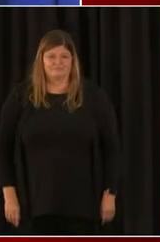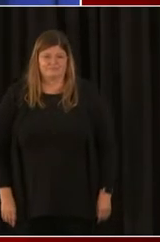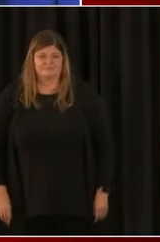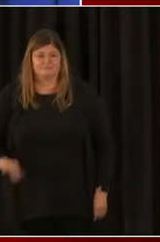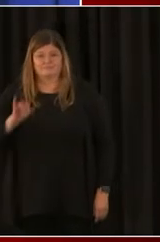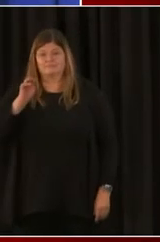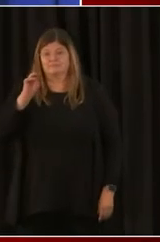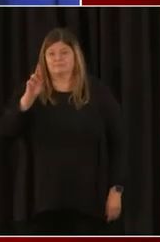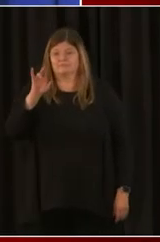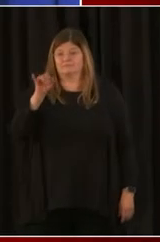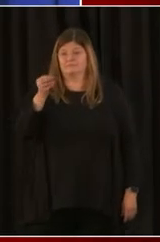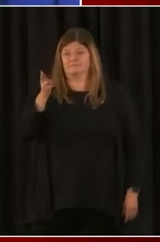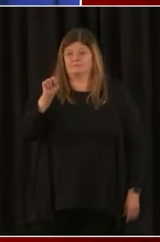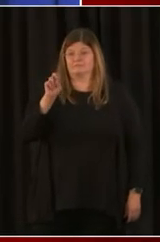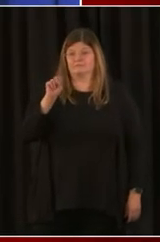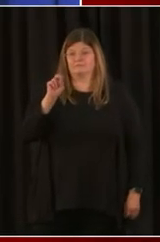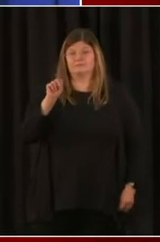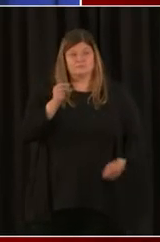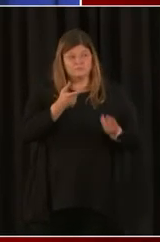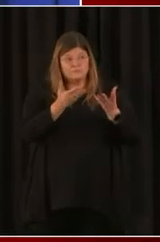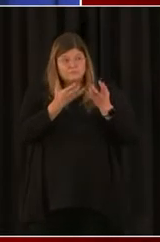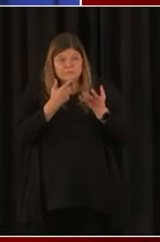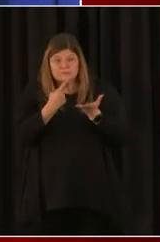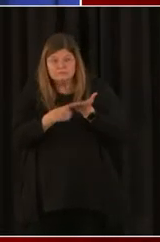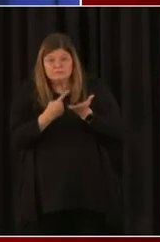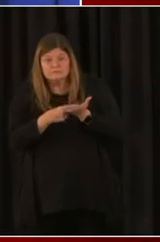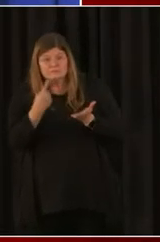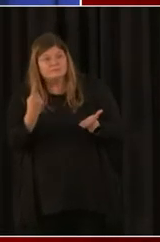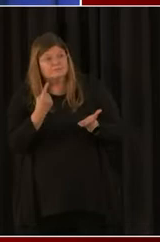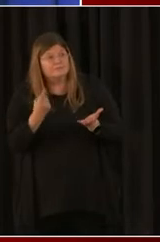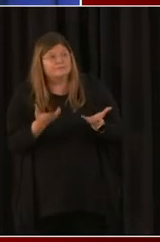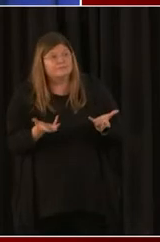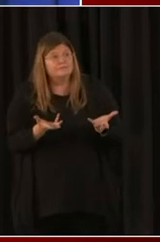raise. Can we bring you into the conversation as well?